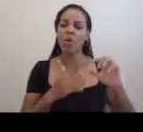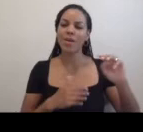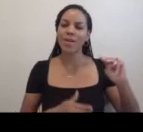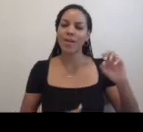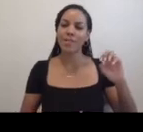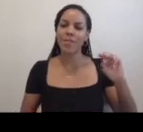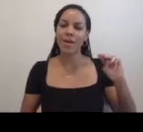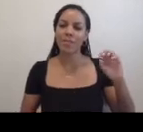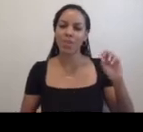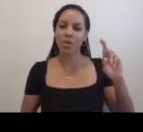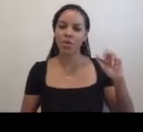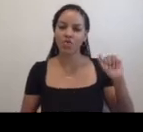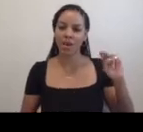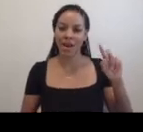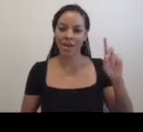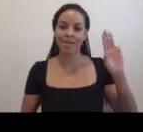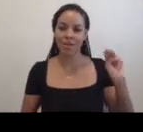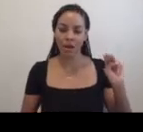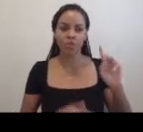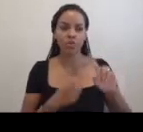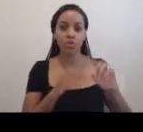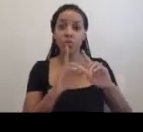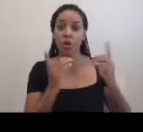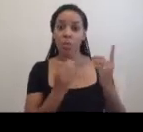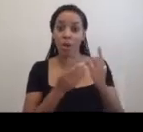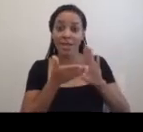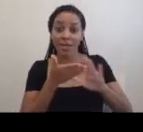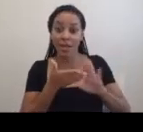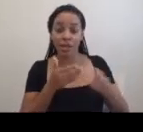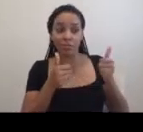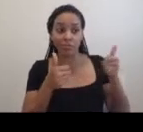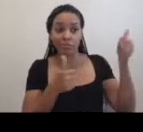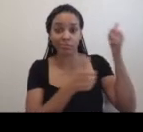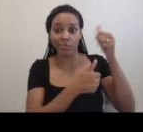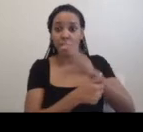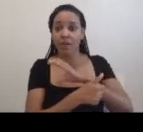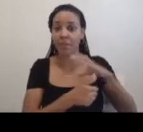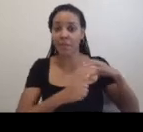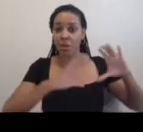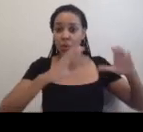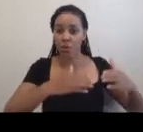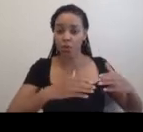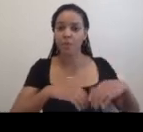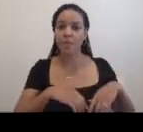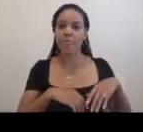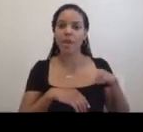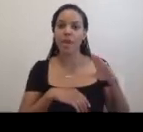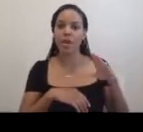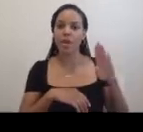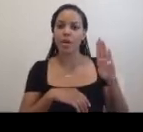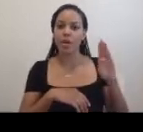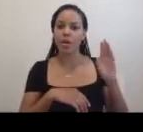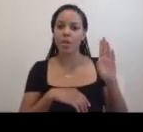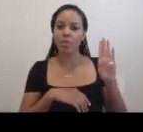to the Department of Sanitation Executive Committee, Borough Superintendents,